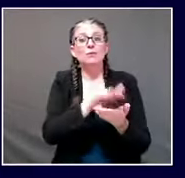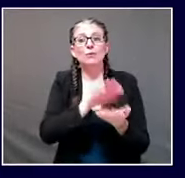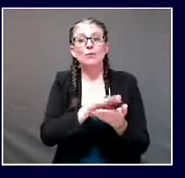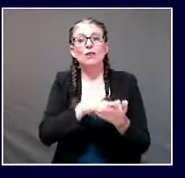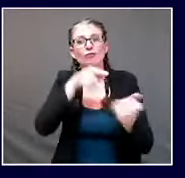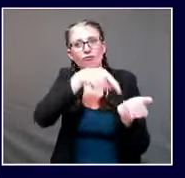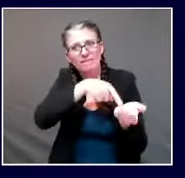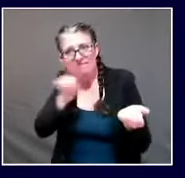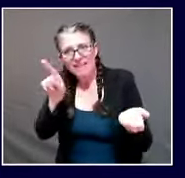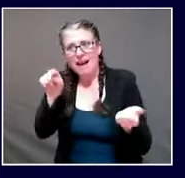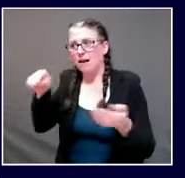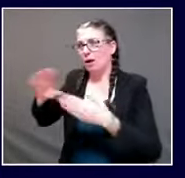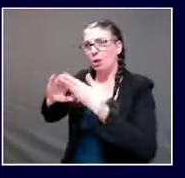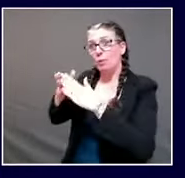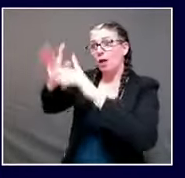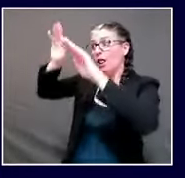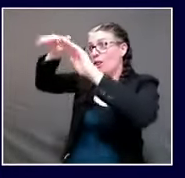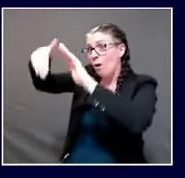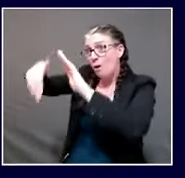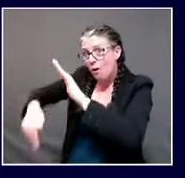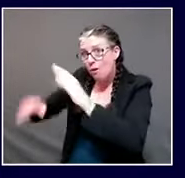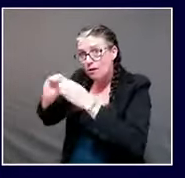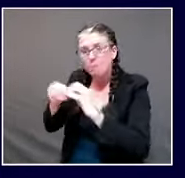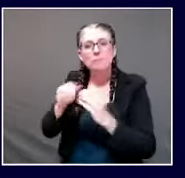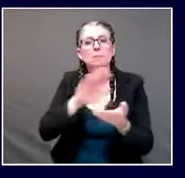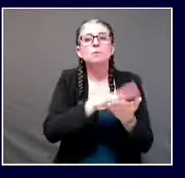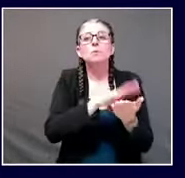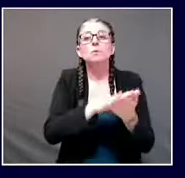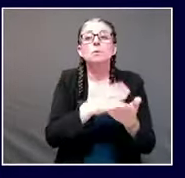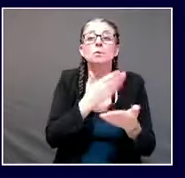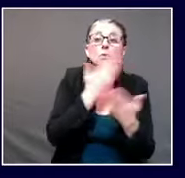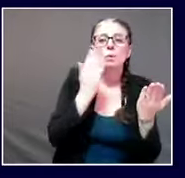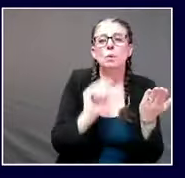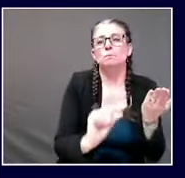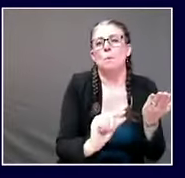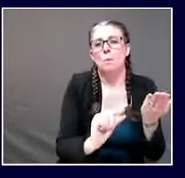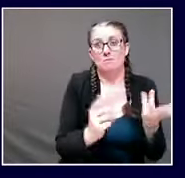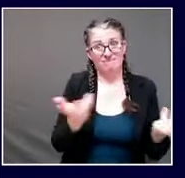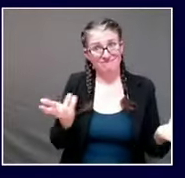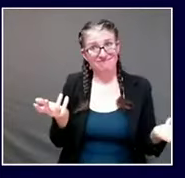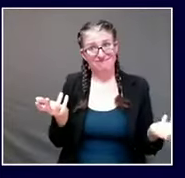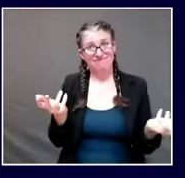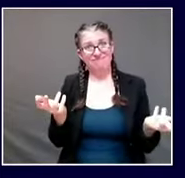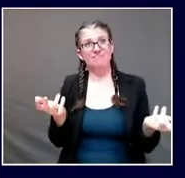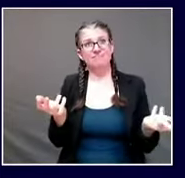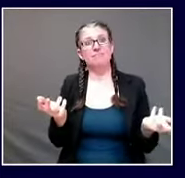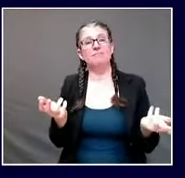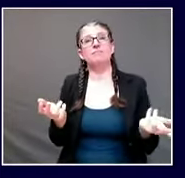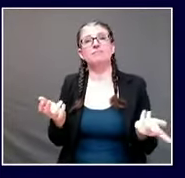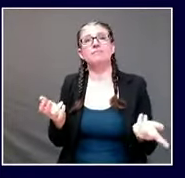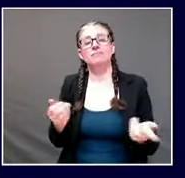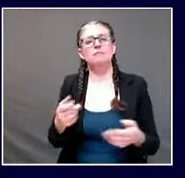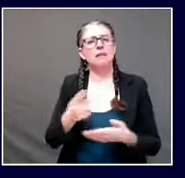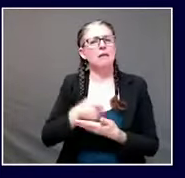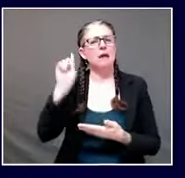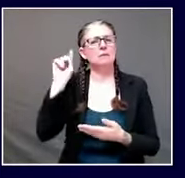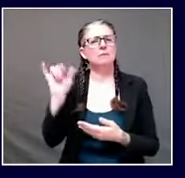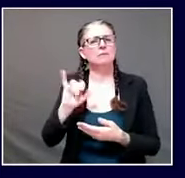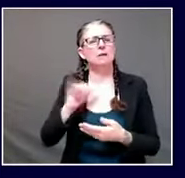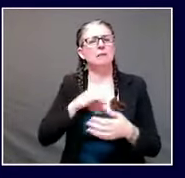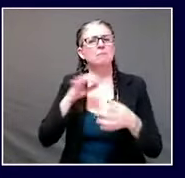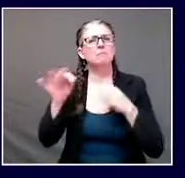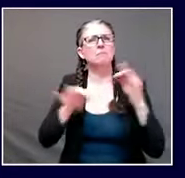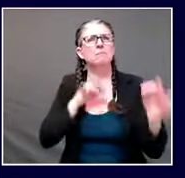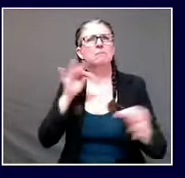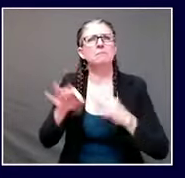think a week or two ago i mentioned an analysis that scottish education and health authorities have released that accorded with maine's